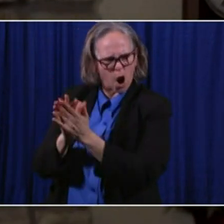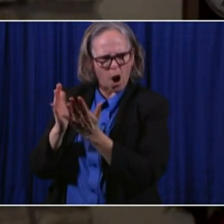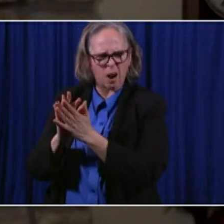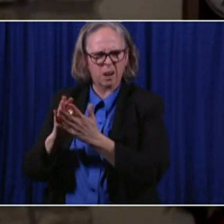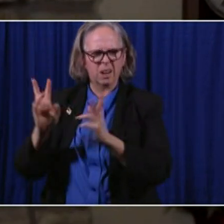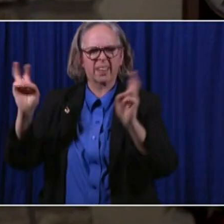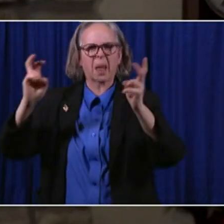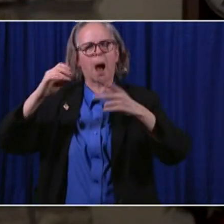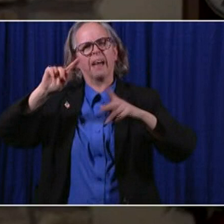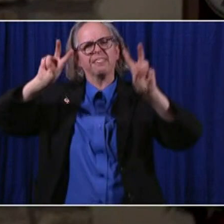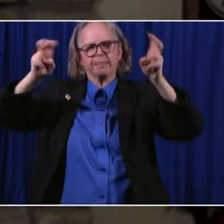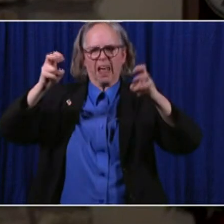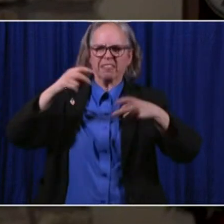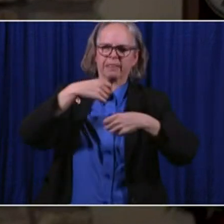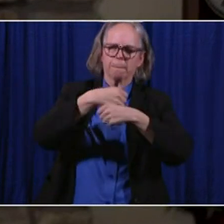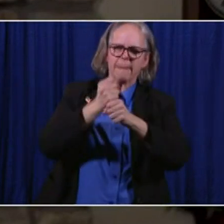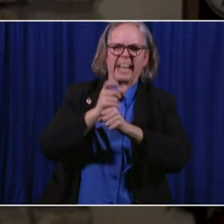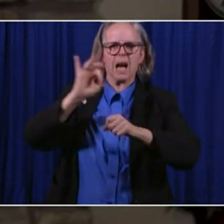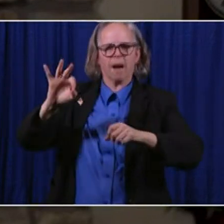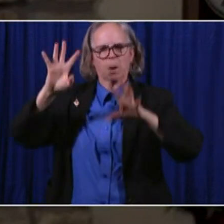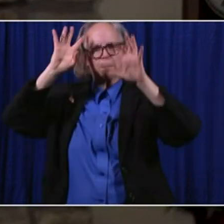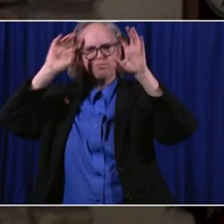peacefully this way.